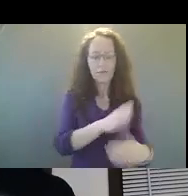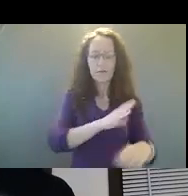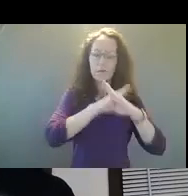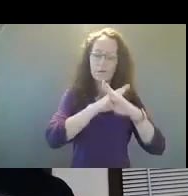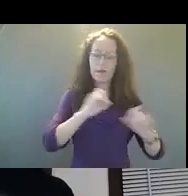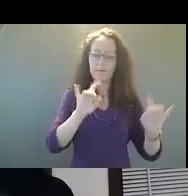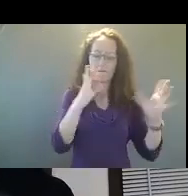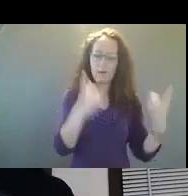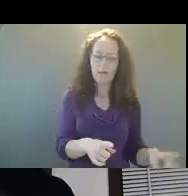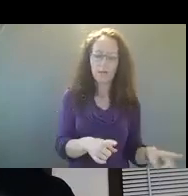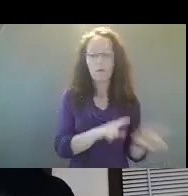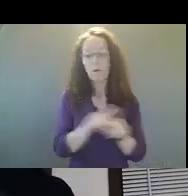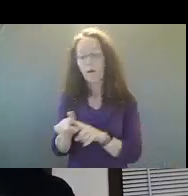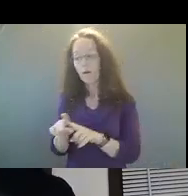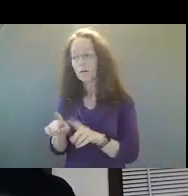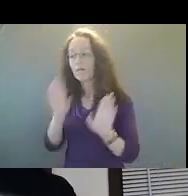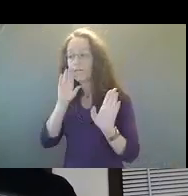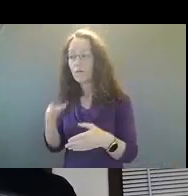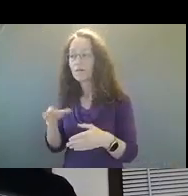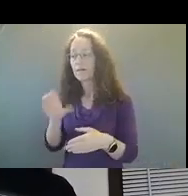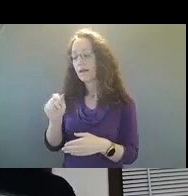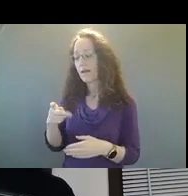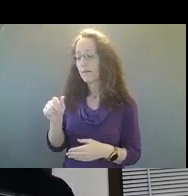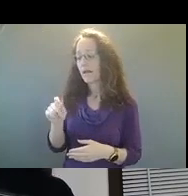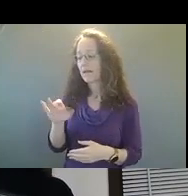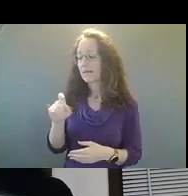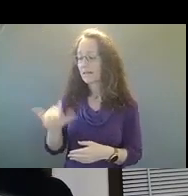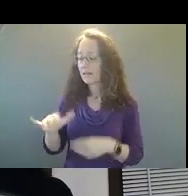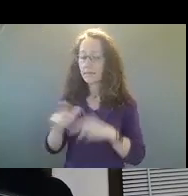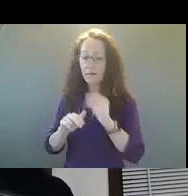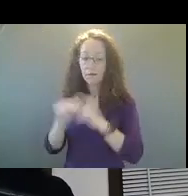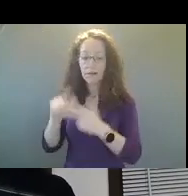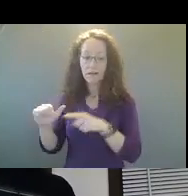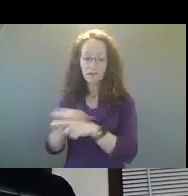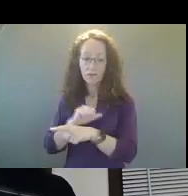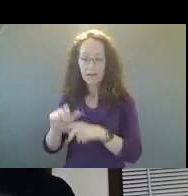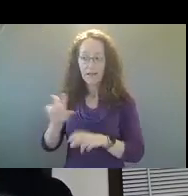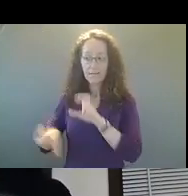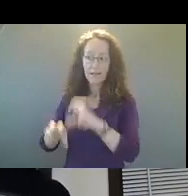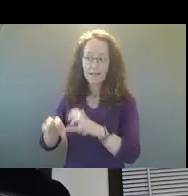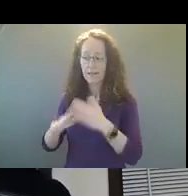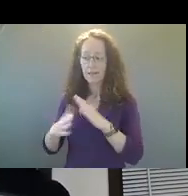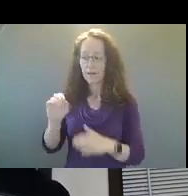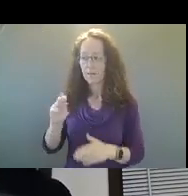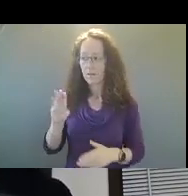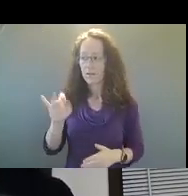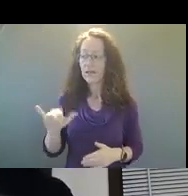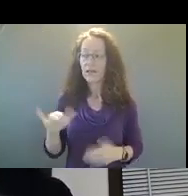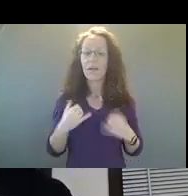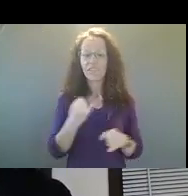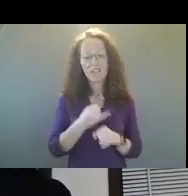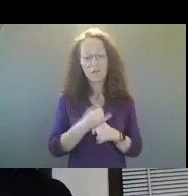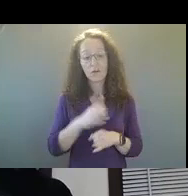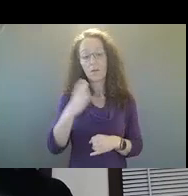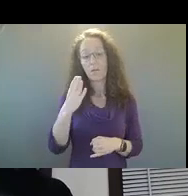areas around capacity building, training, and investing in community. And that is through our Blueprint Approved Institute, where we are training, three